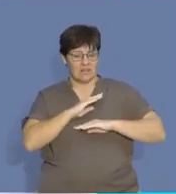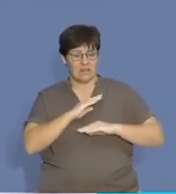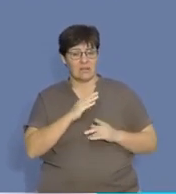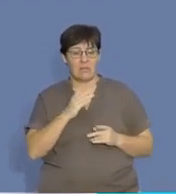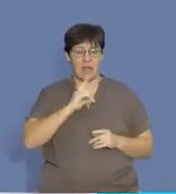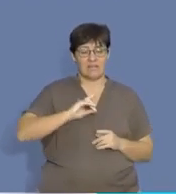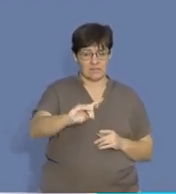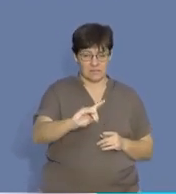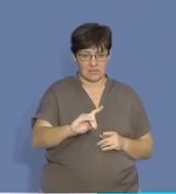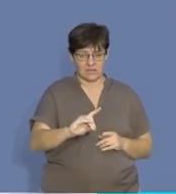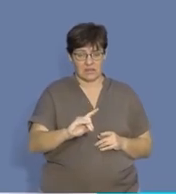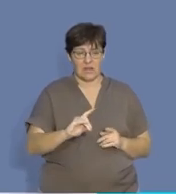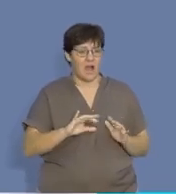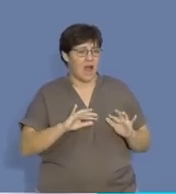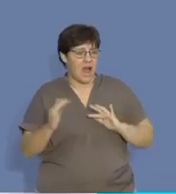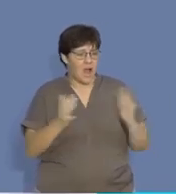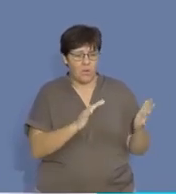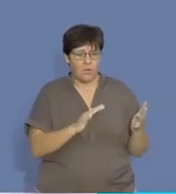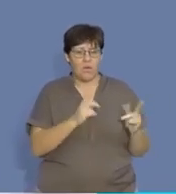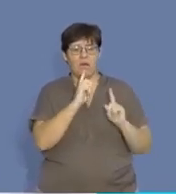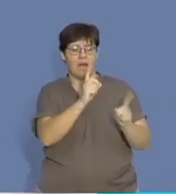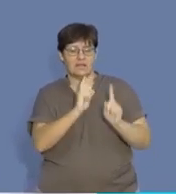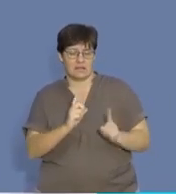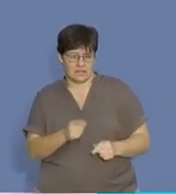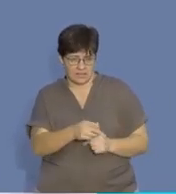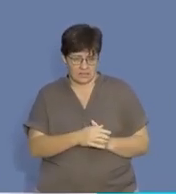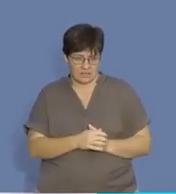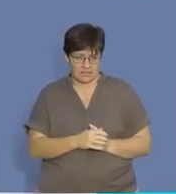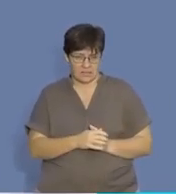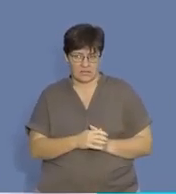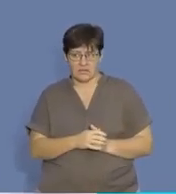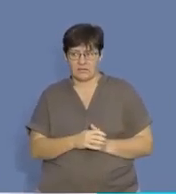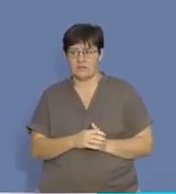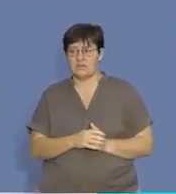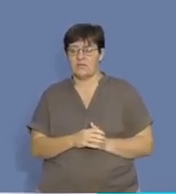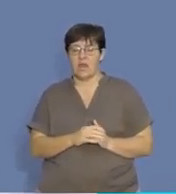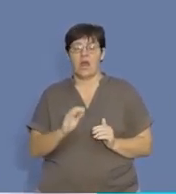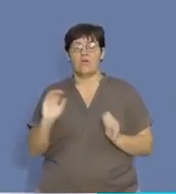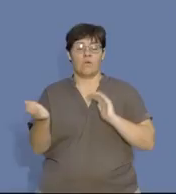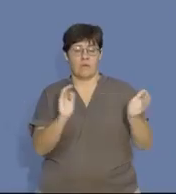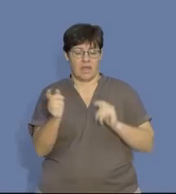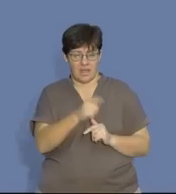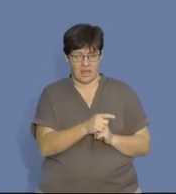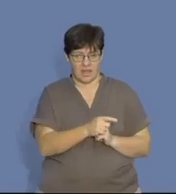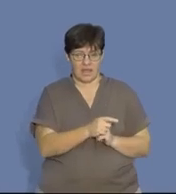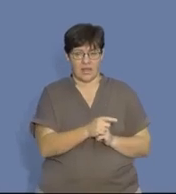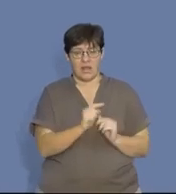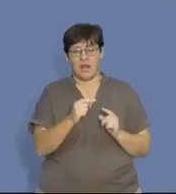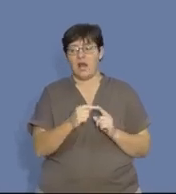satisfied with their investment? How are we going to go about answering this? We are going to compare this to